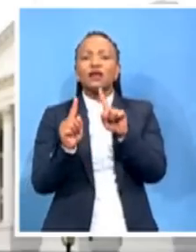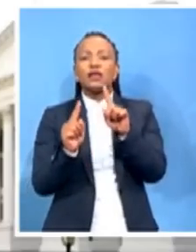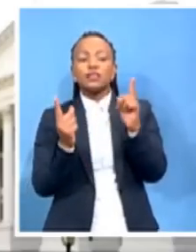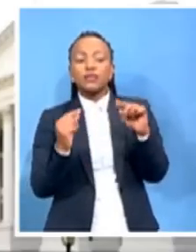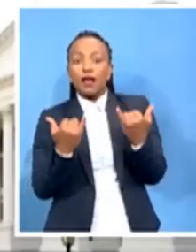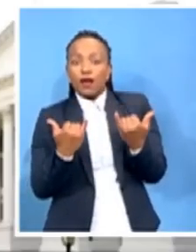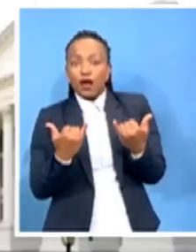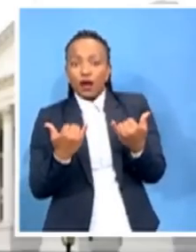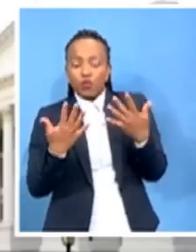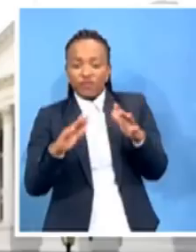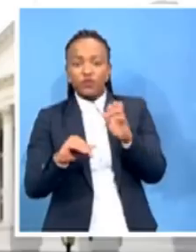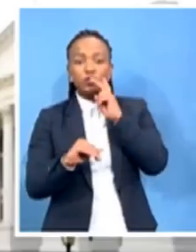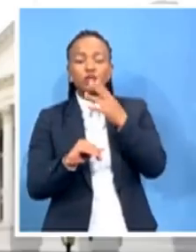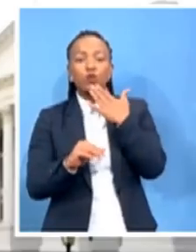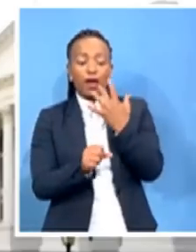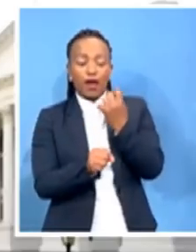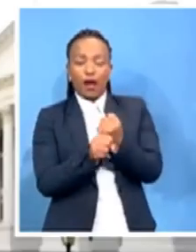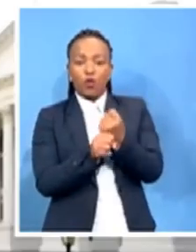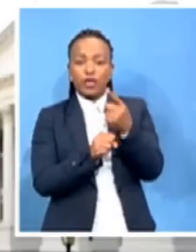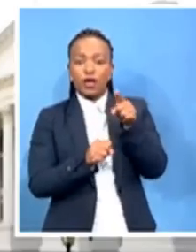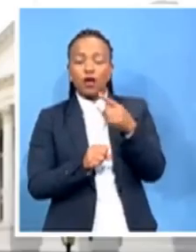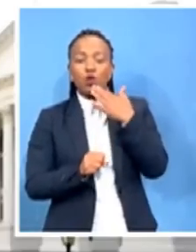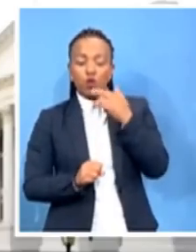now that the Premier has released